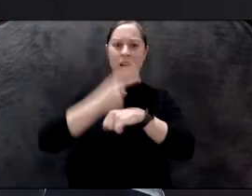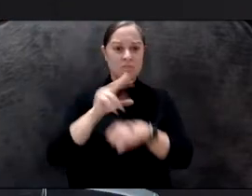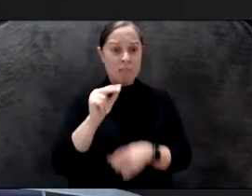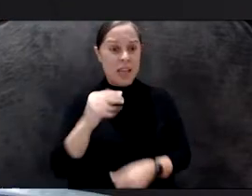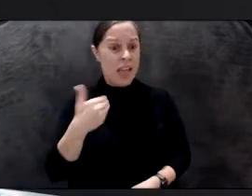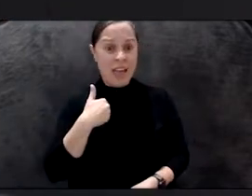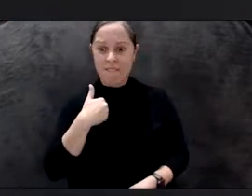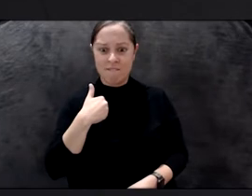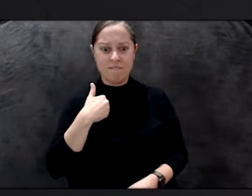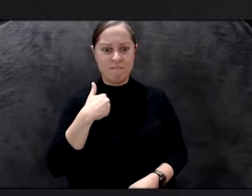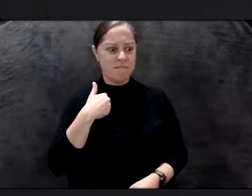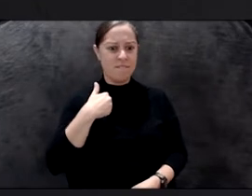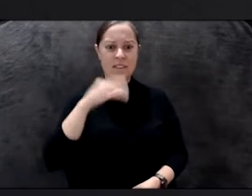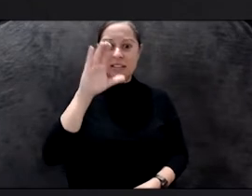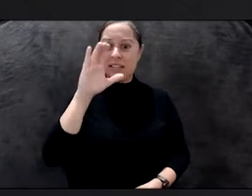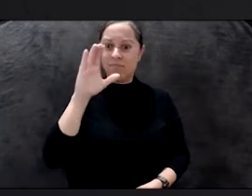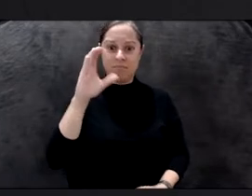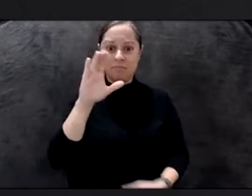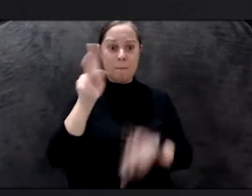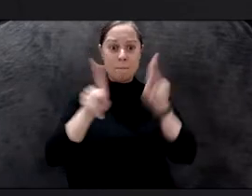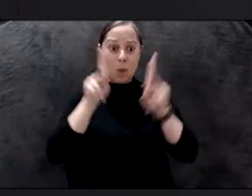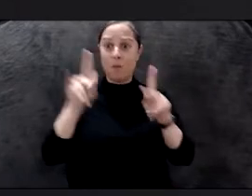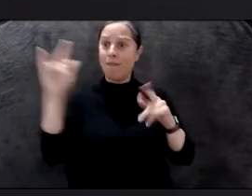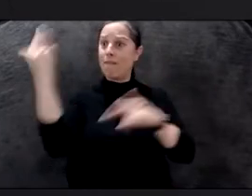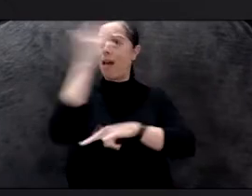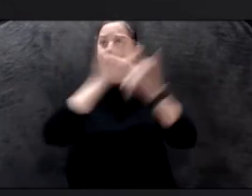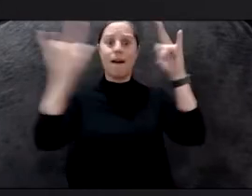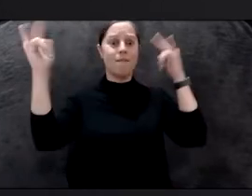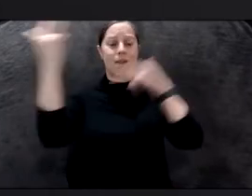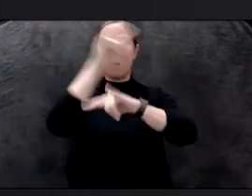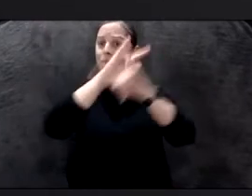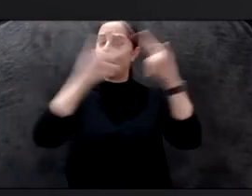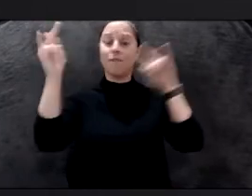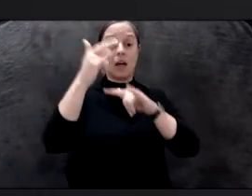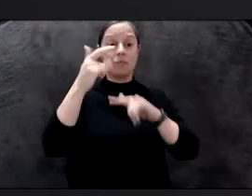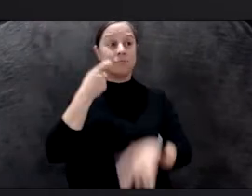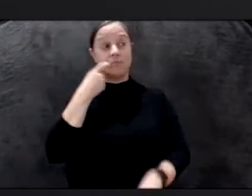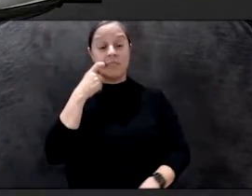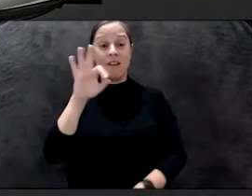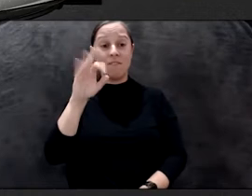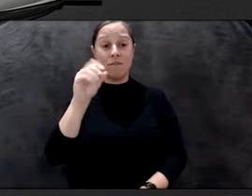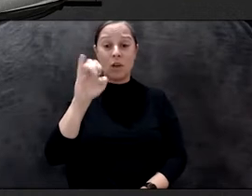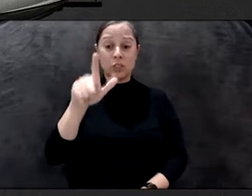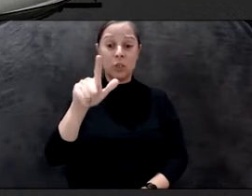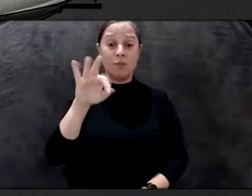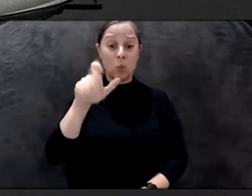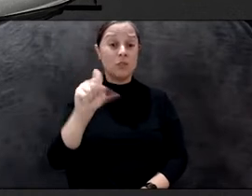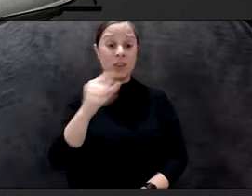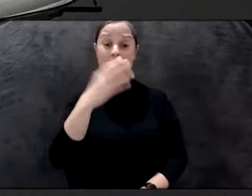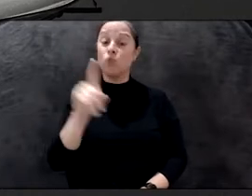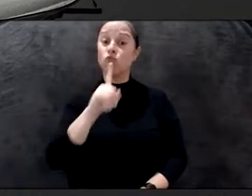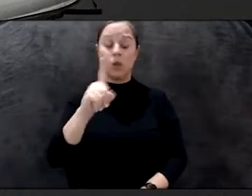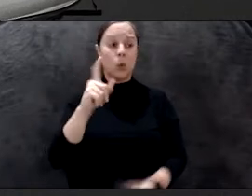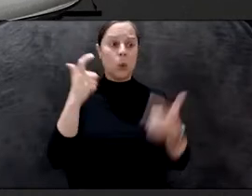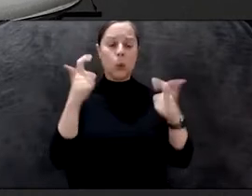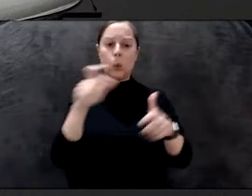fly every day on an aeroplane, on a, on an addiction of a fossil fuel, who leave very extreme consequence for many human beings